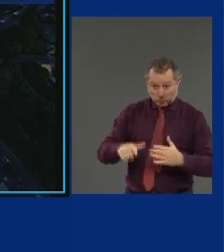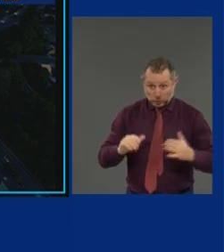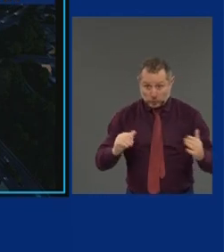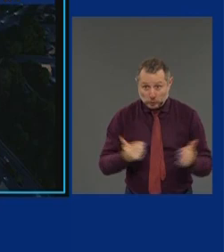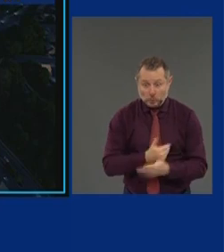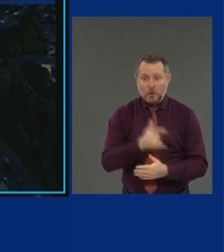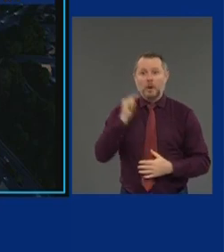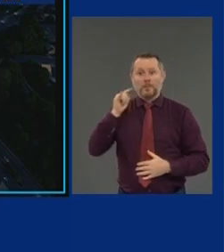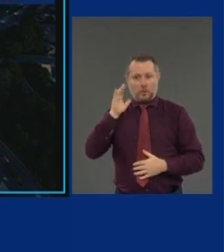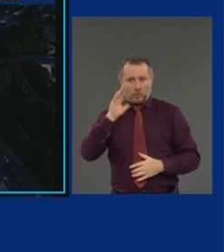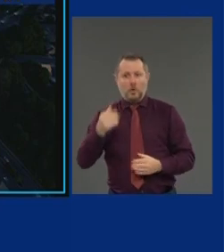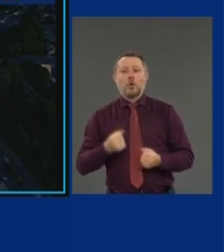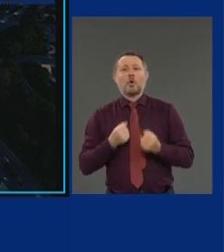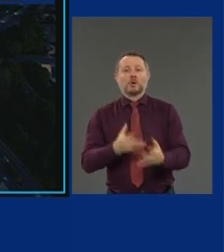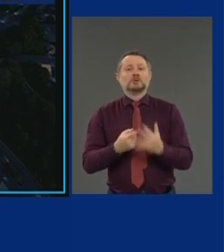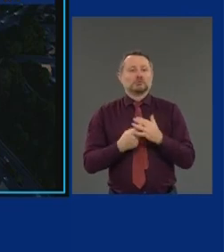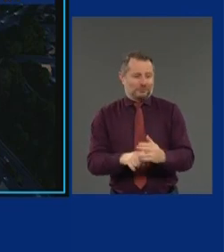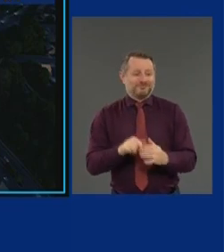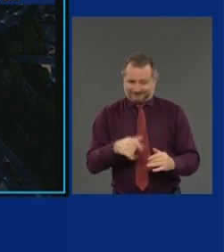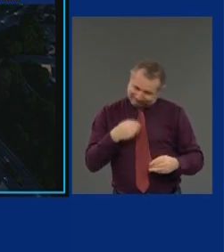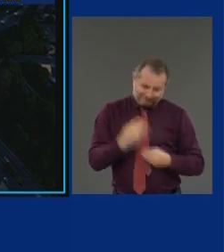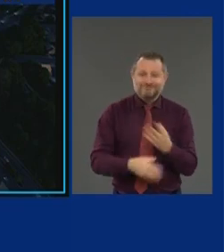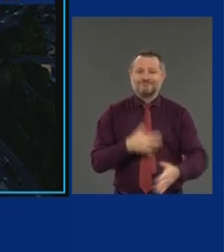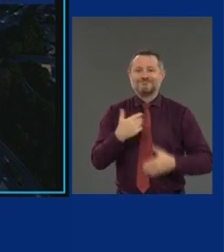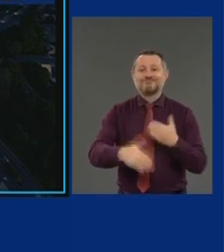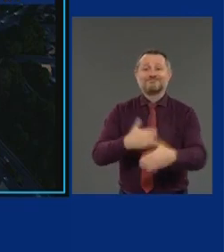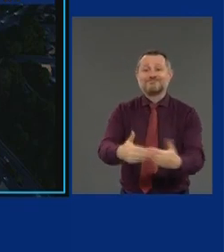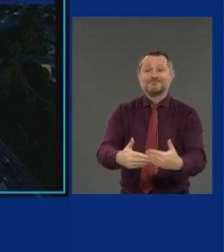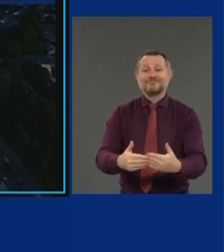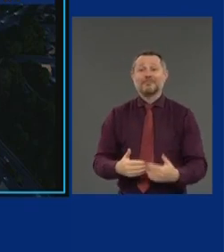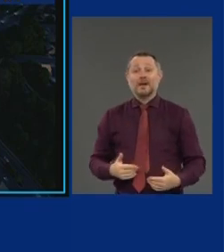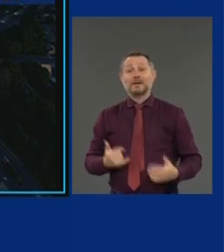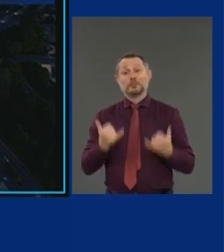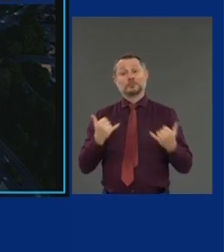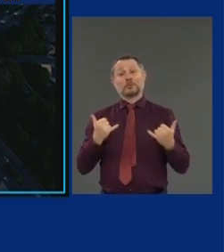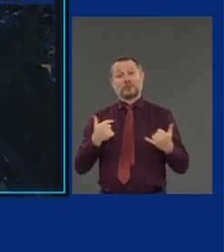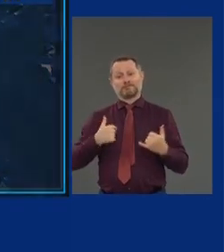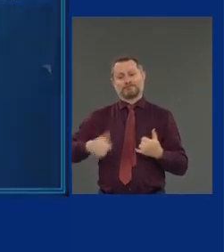Today, we take a major step forward to delivering on that vision.